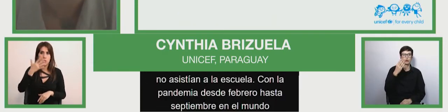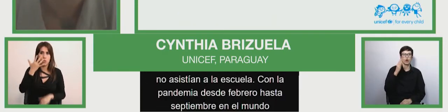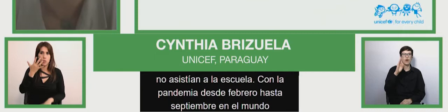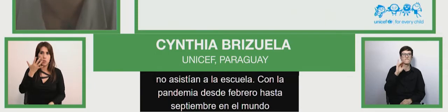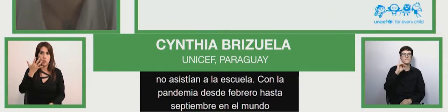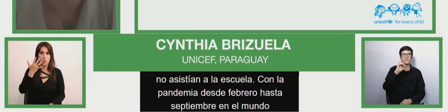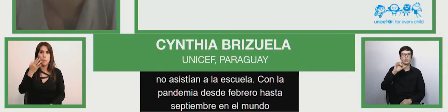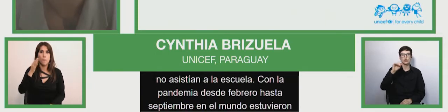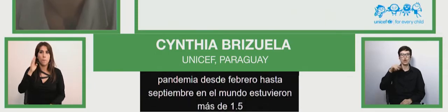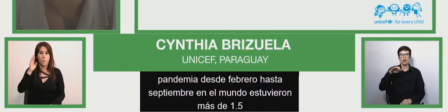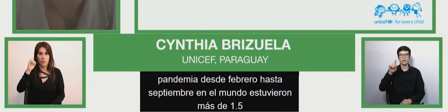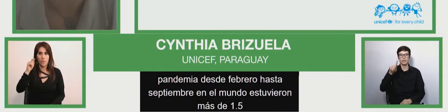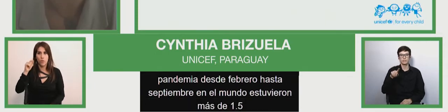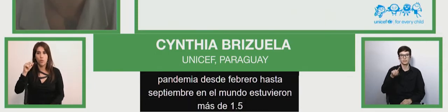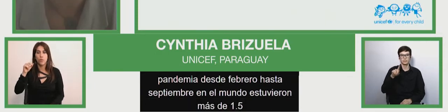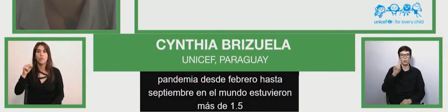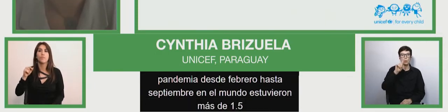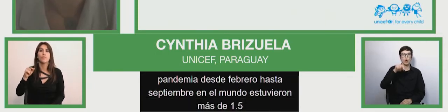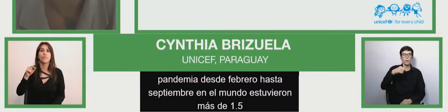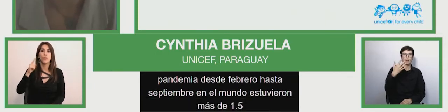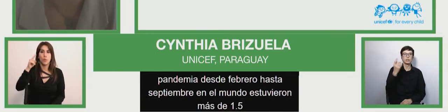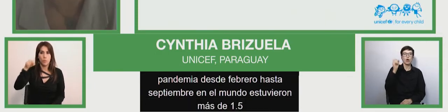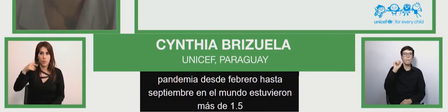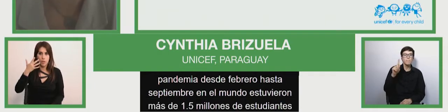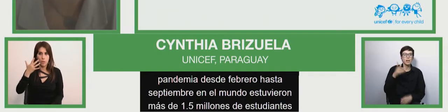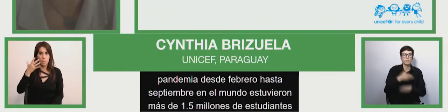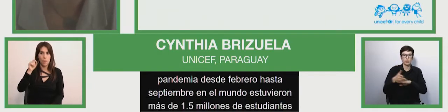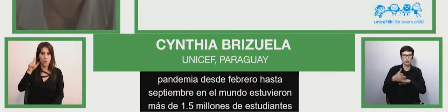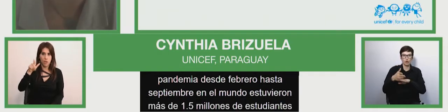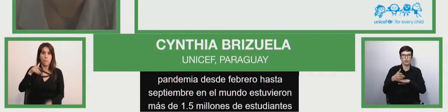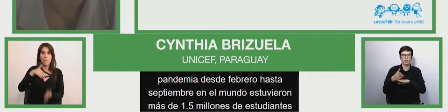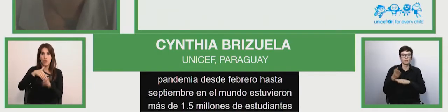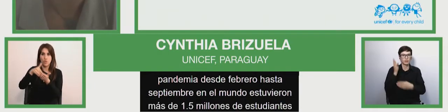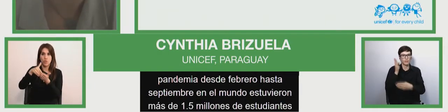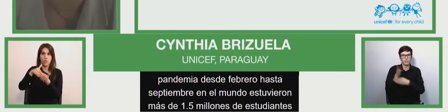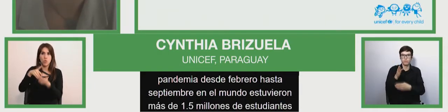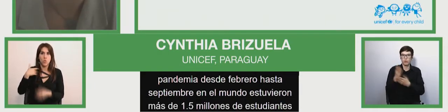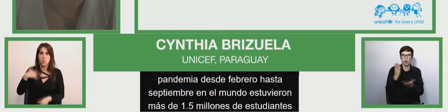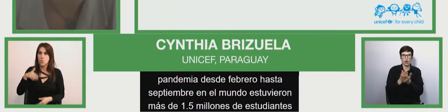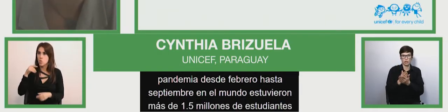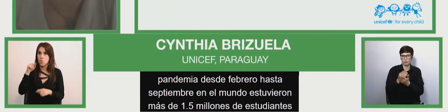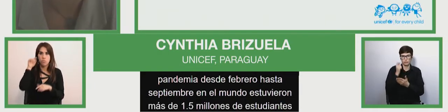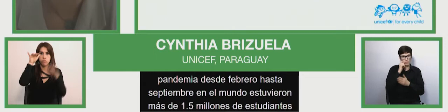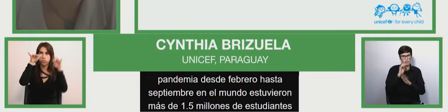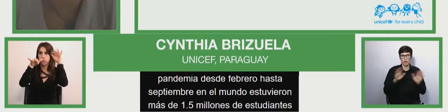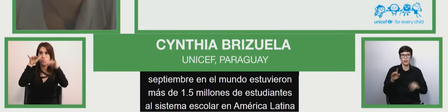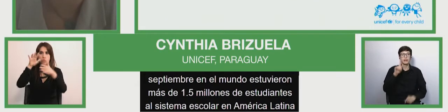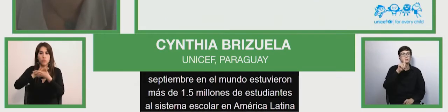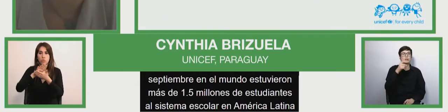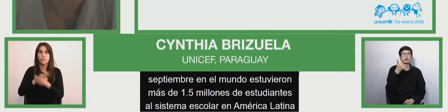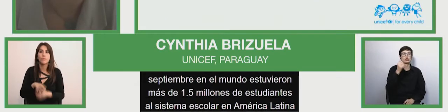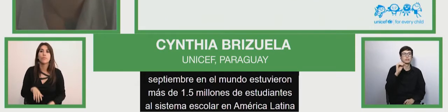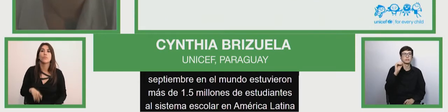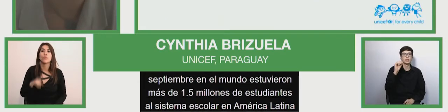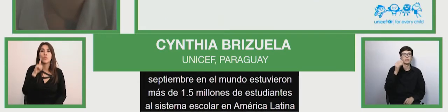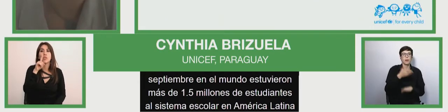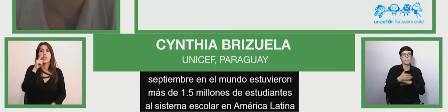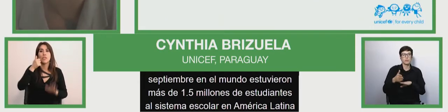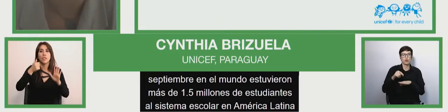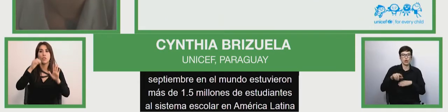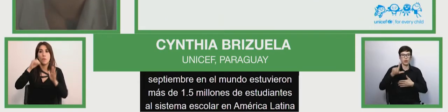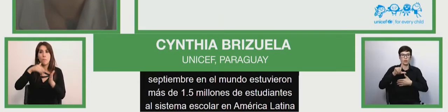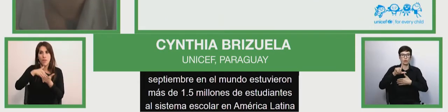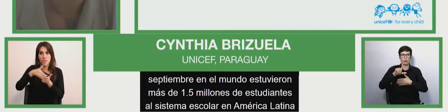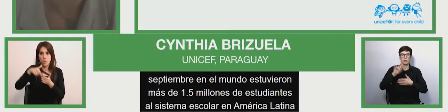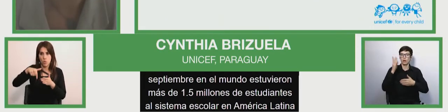while in latin america that's 160 million students outside the educational